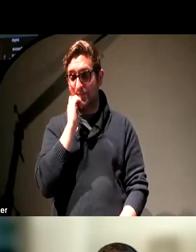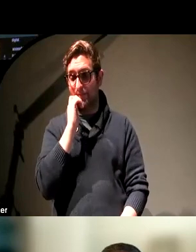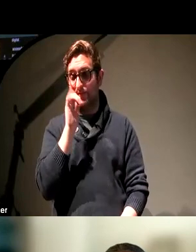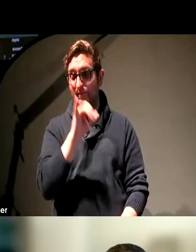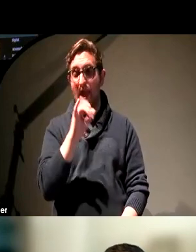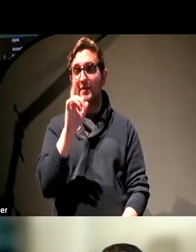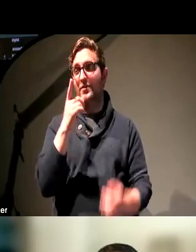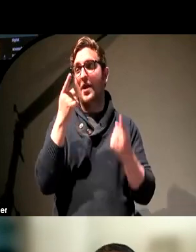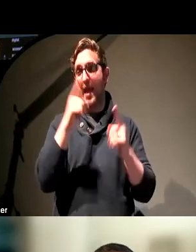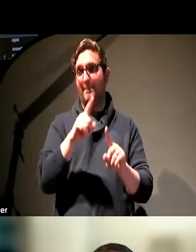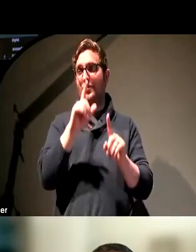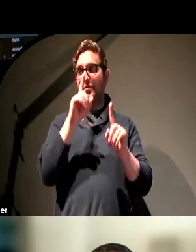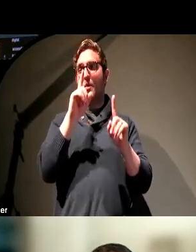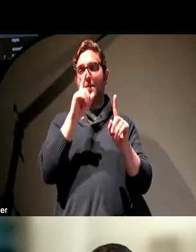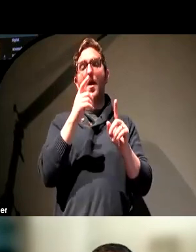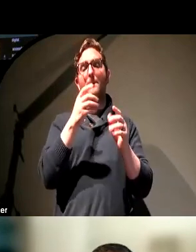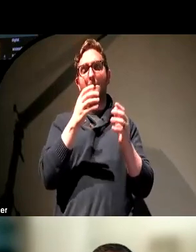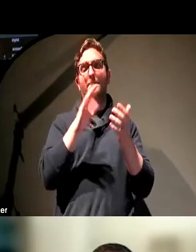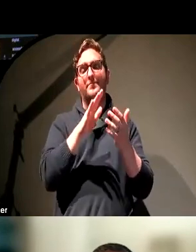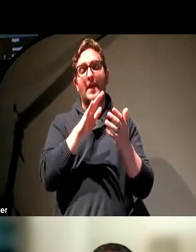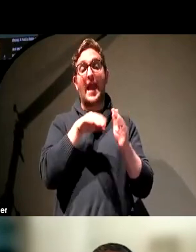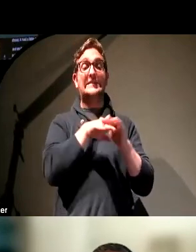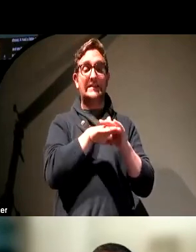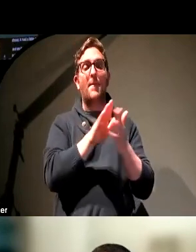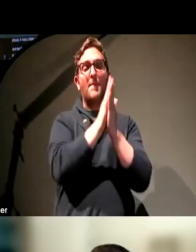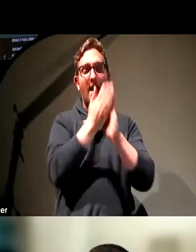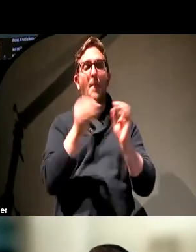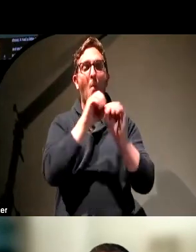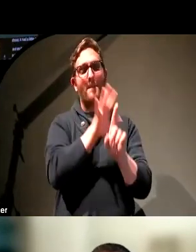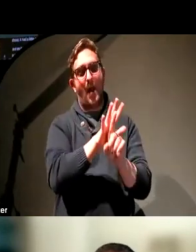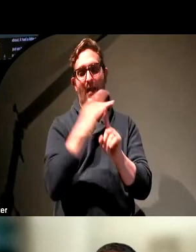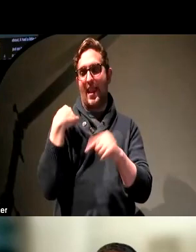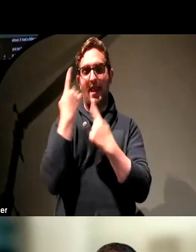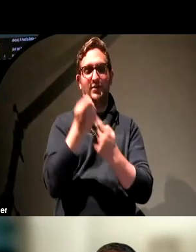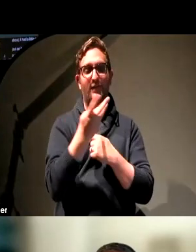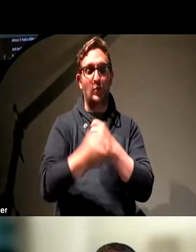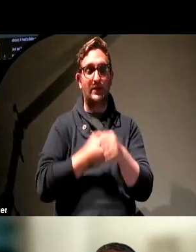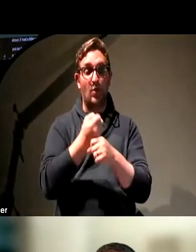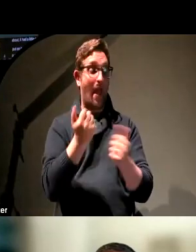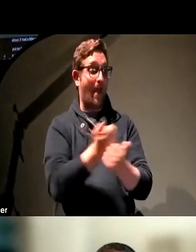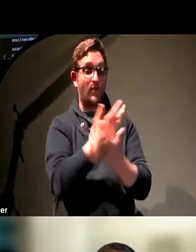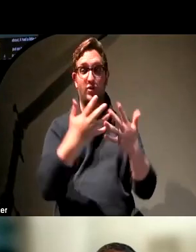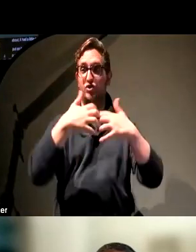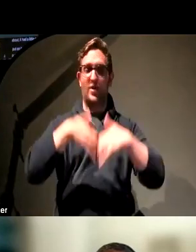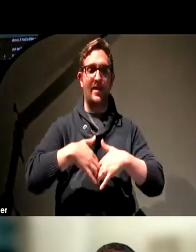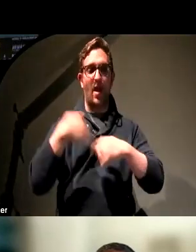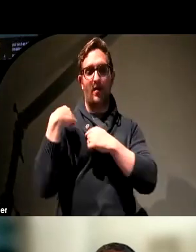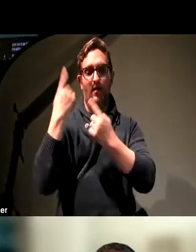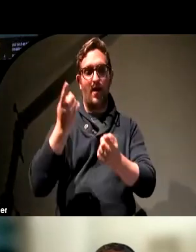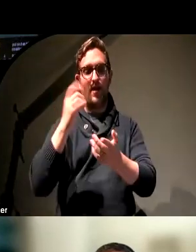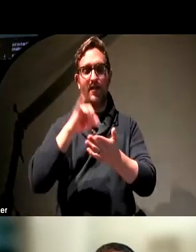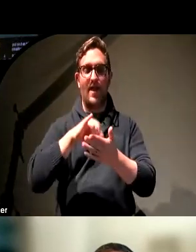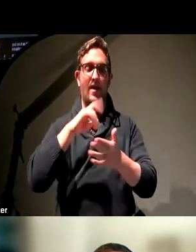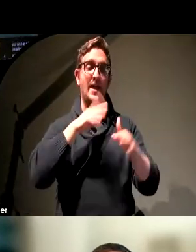of years. Now, I alluded to that before. I think that was a surprise. When everything shut down two years ago, I working for the Assistive Technology Act program